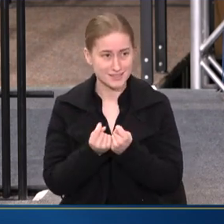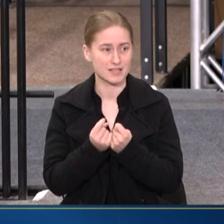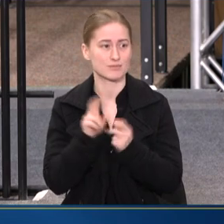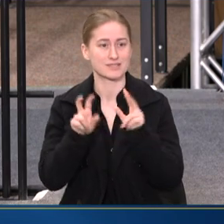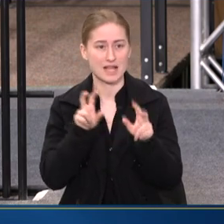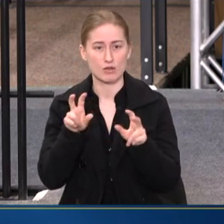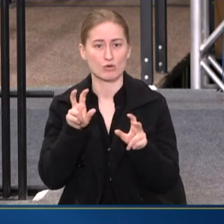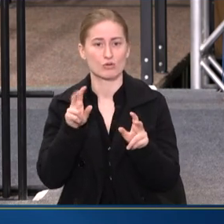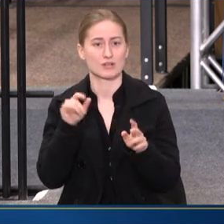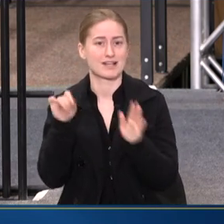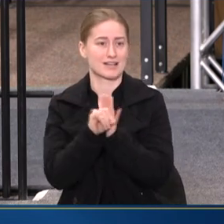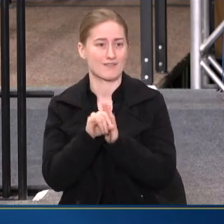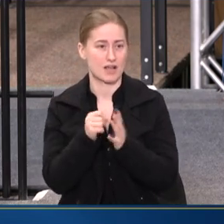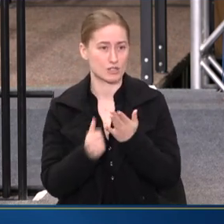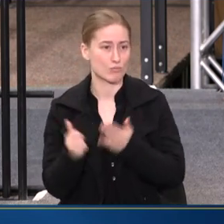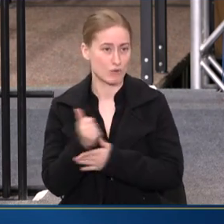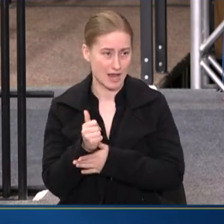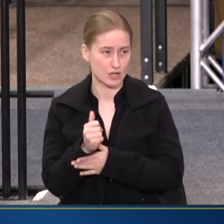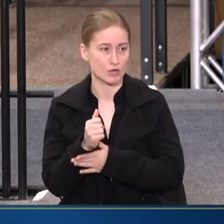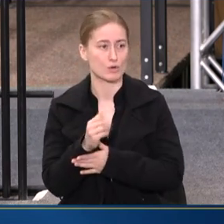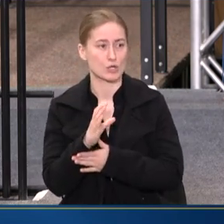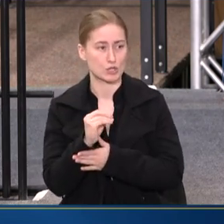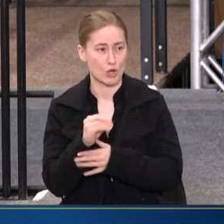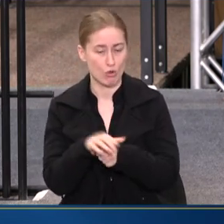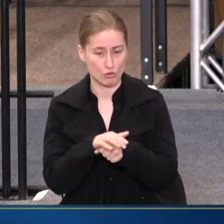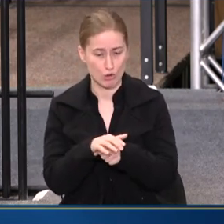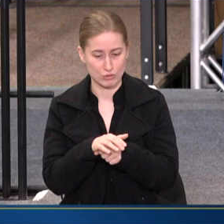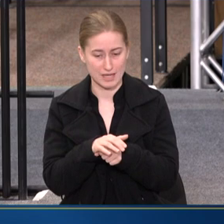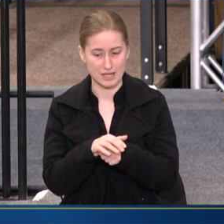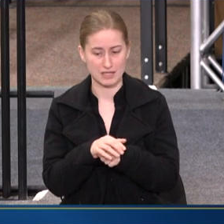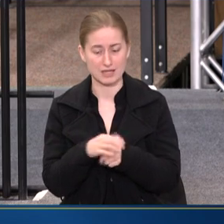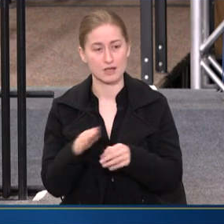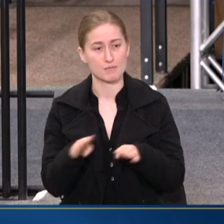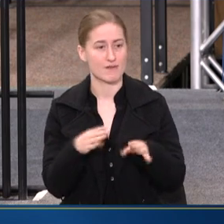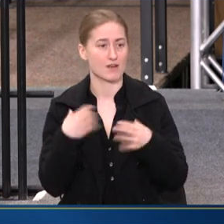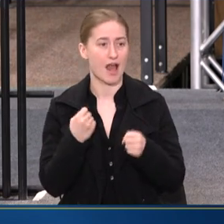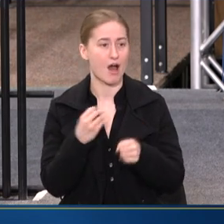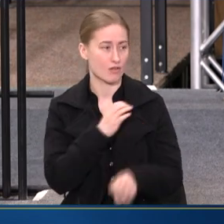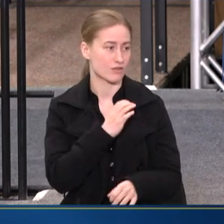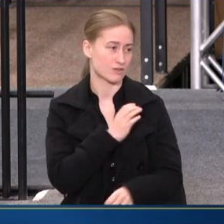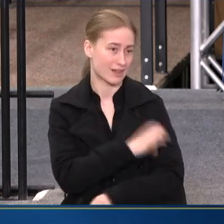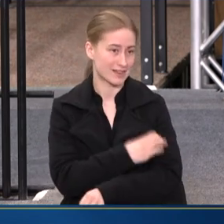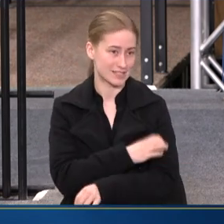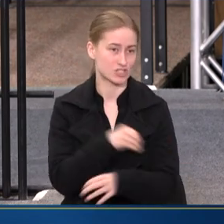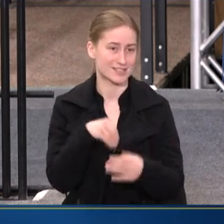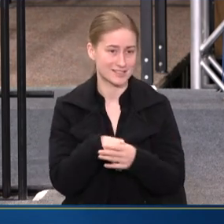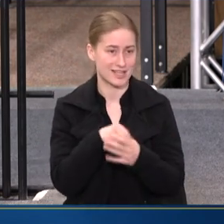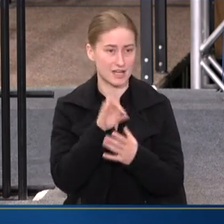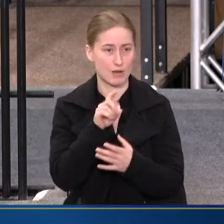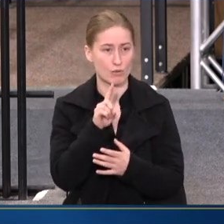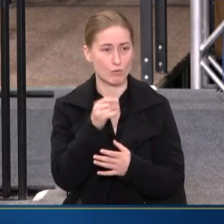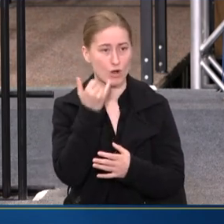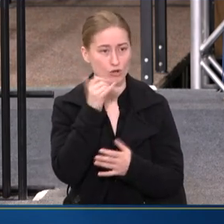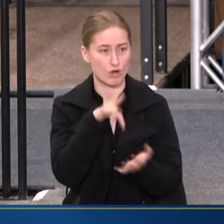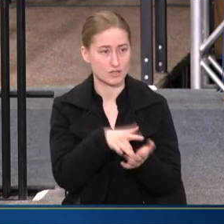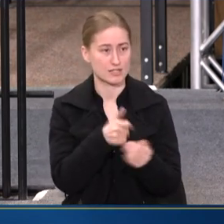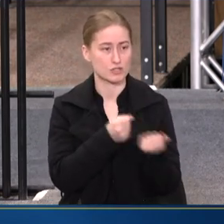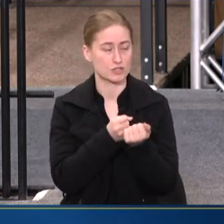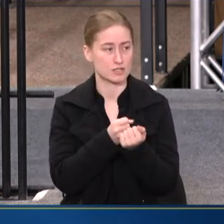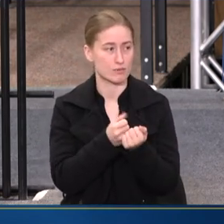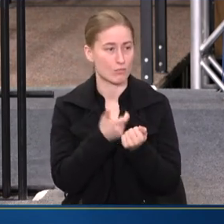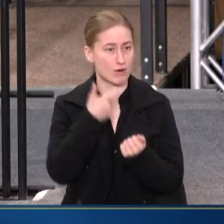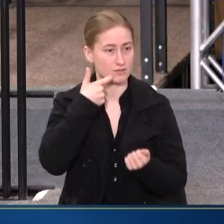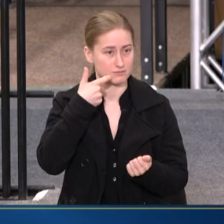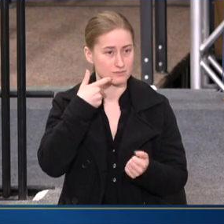identify as a priority. We're co-locating behavioral health clinician inside the 911 call center to support our call